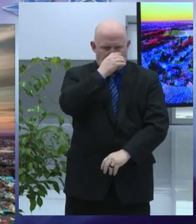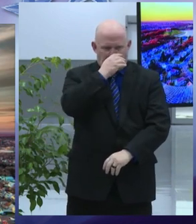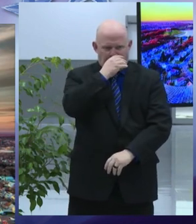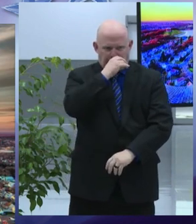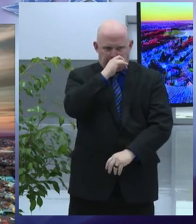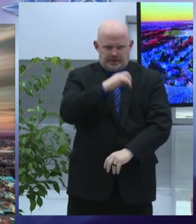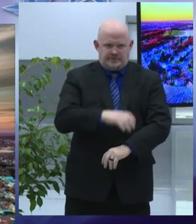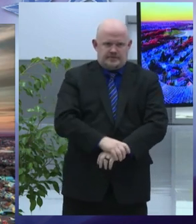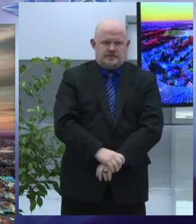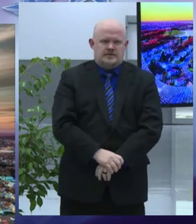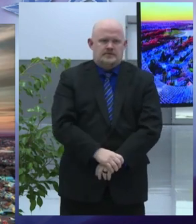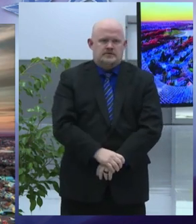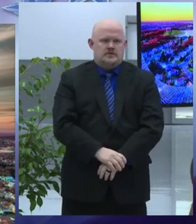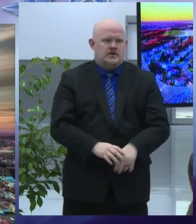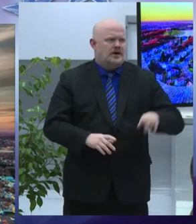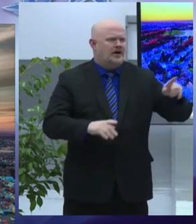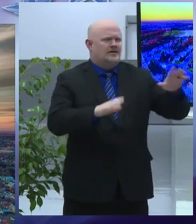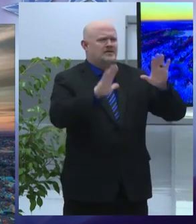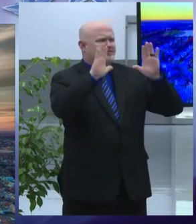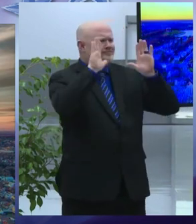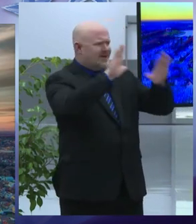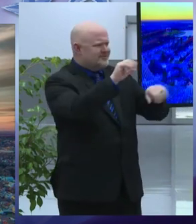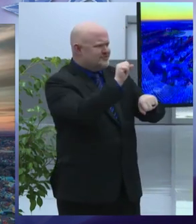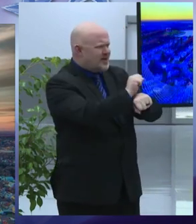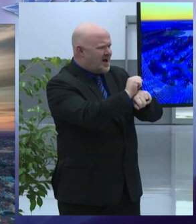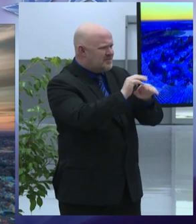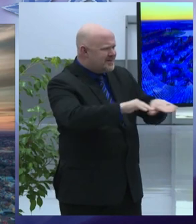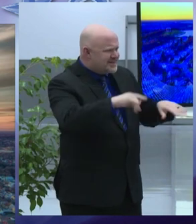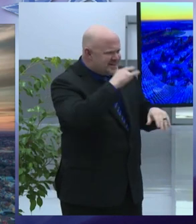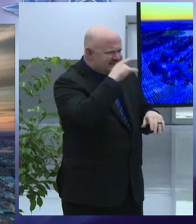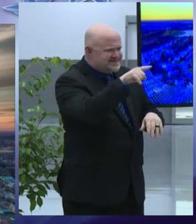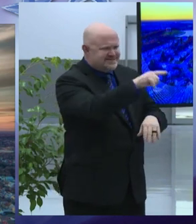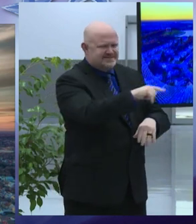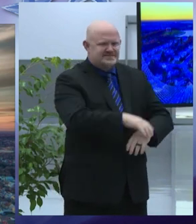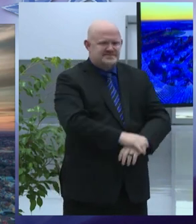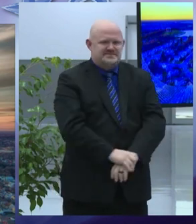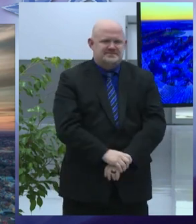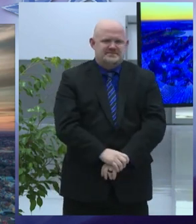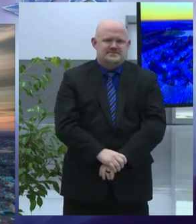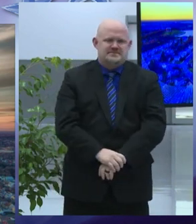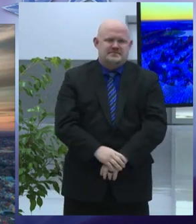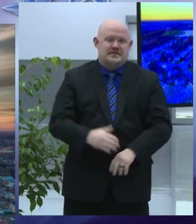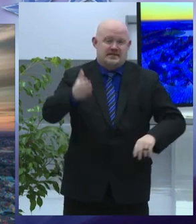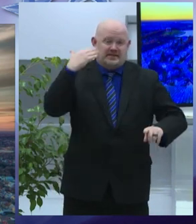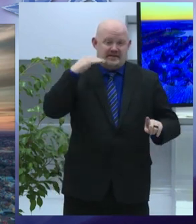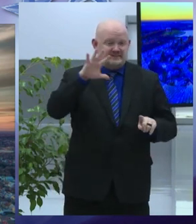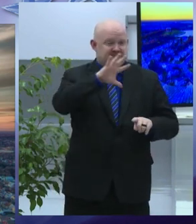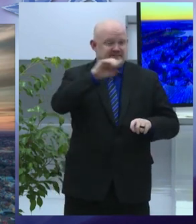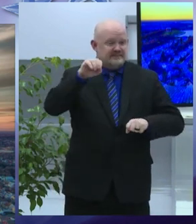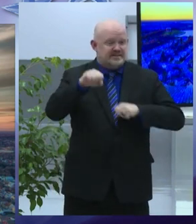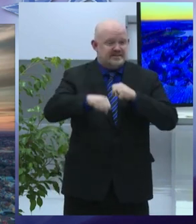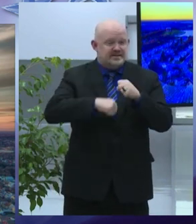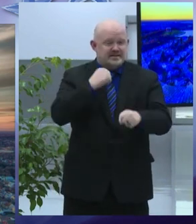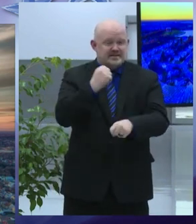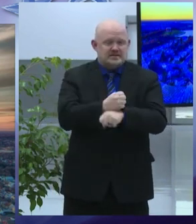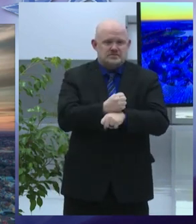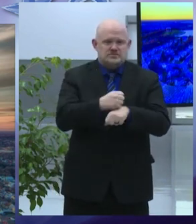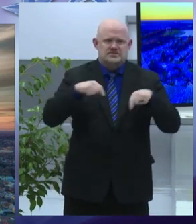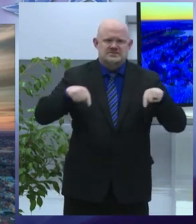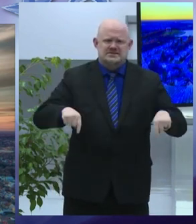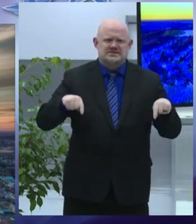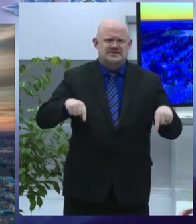job kids at no time in the past half century have conditions aligned so favorably for the city of Syracuse